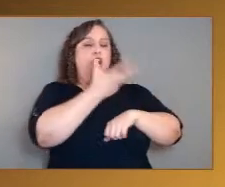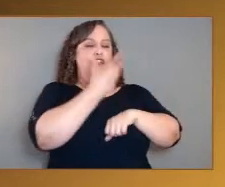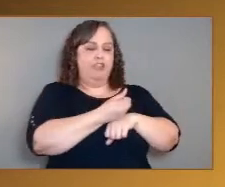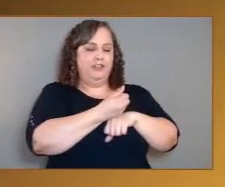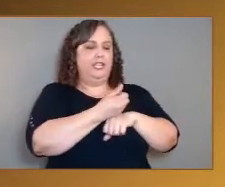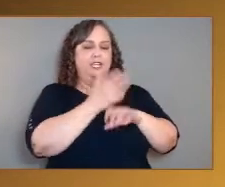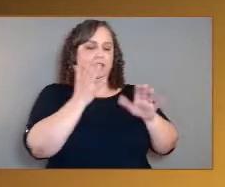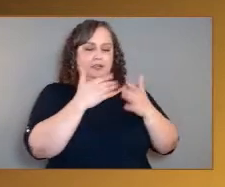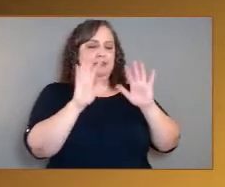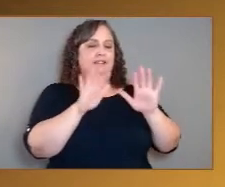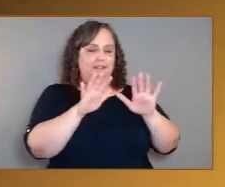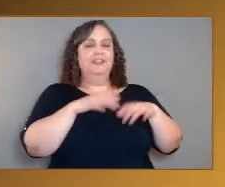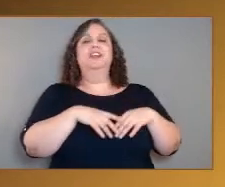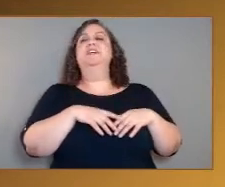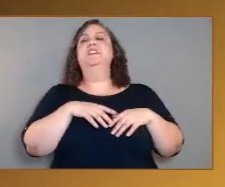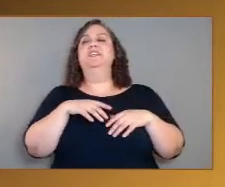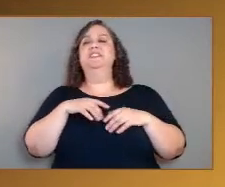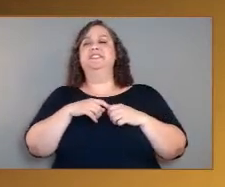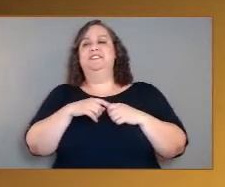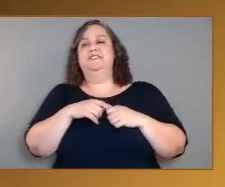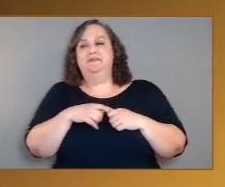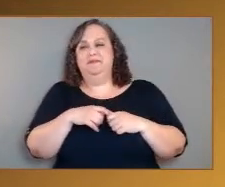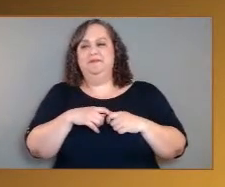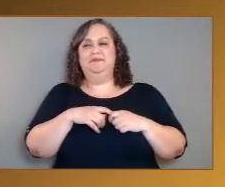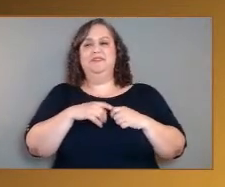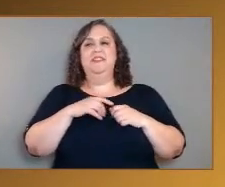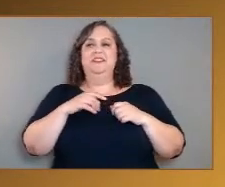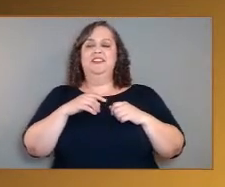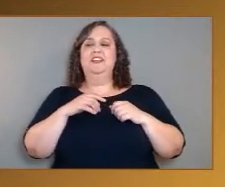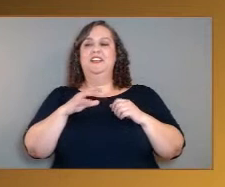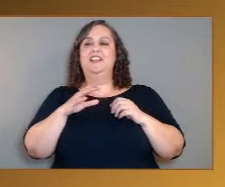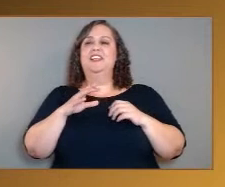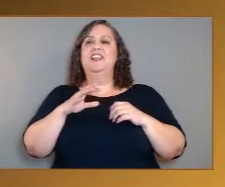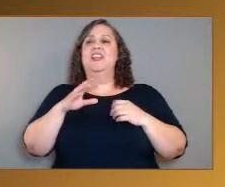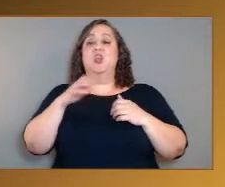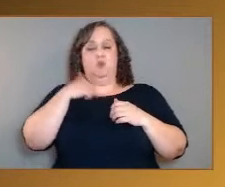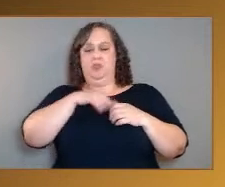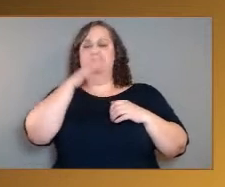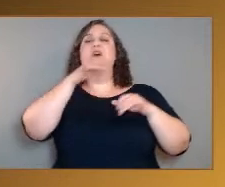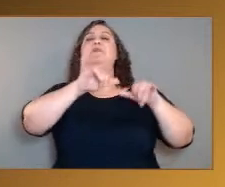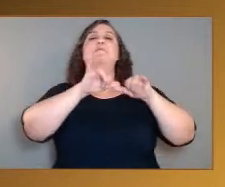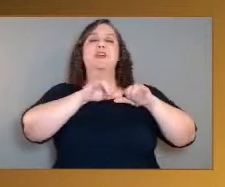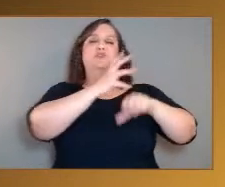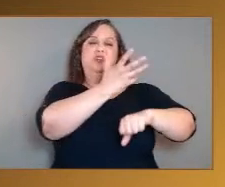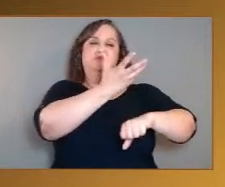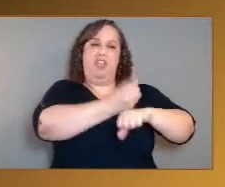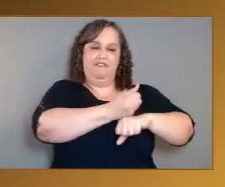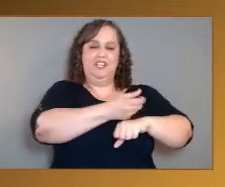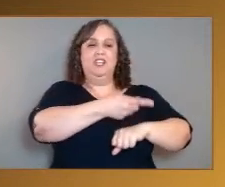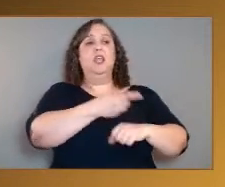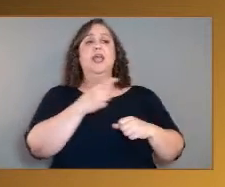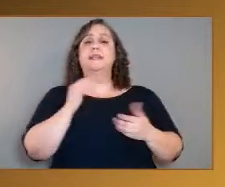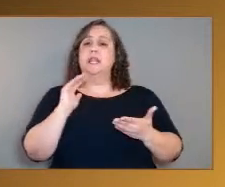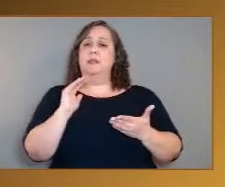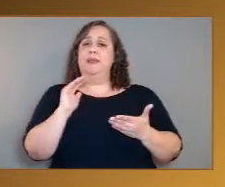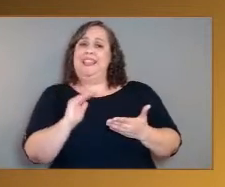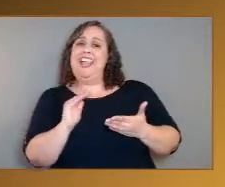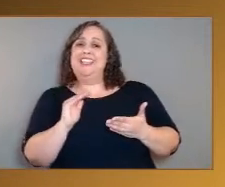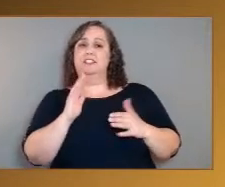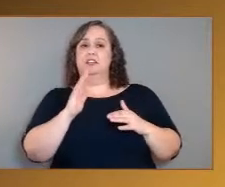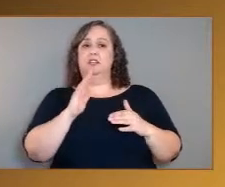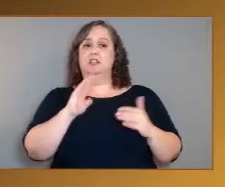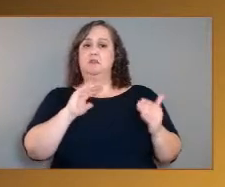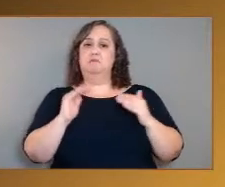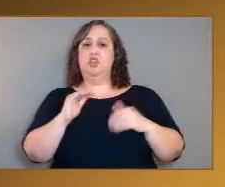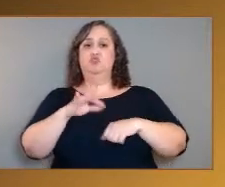Yeah, so we are going to measure the gravity. It is just slightly less than that of the Earth because it